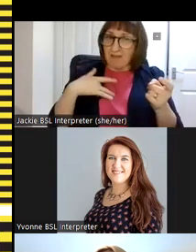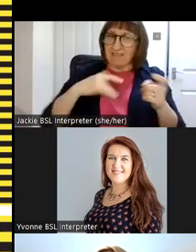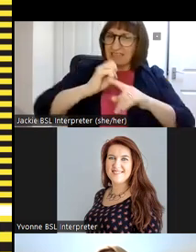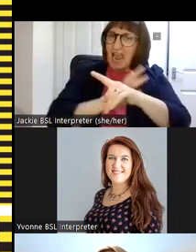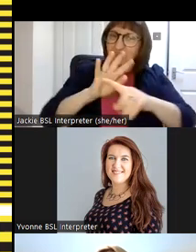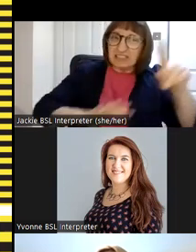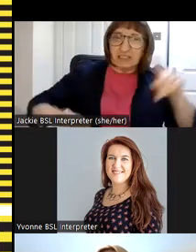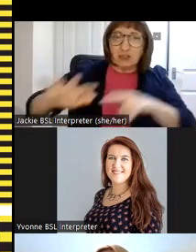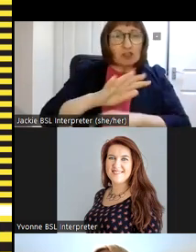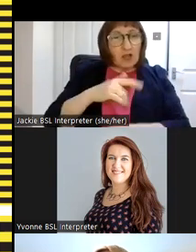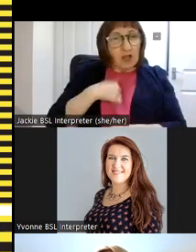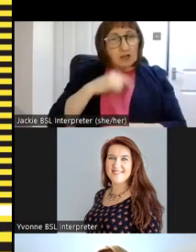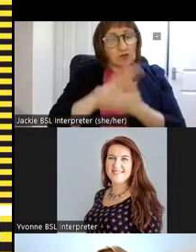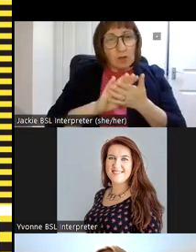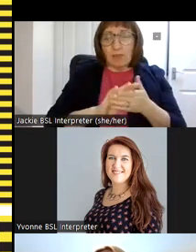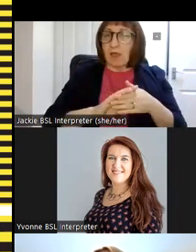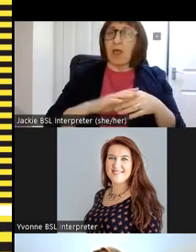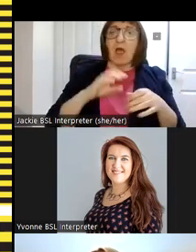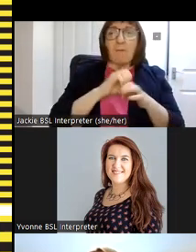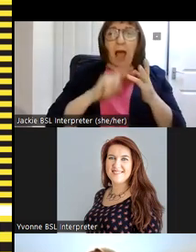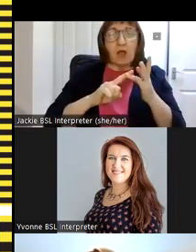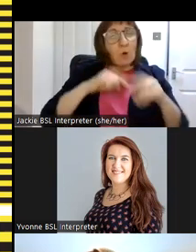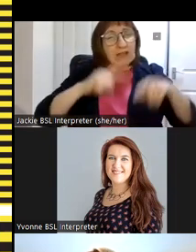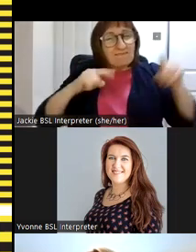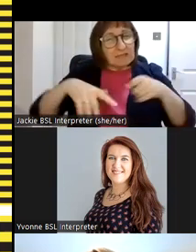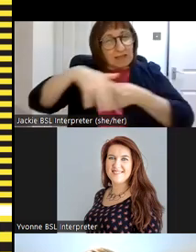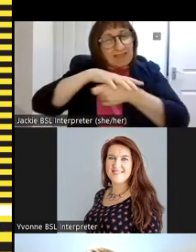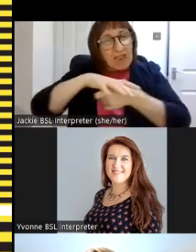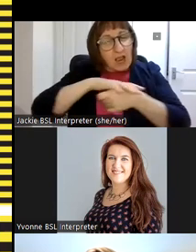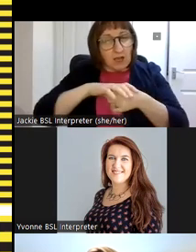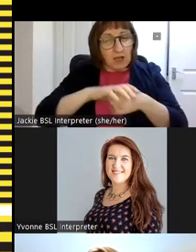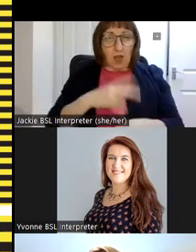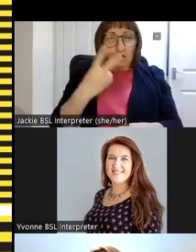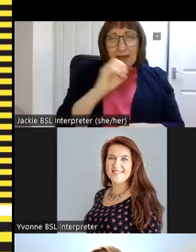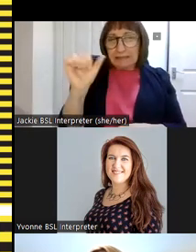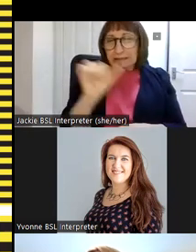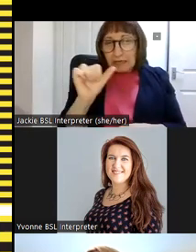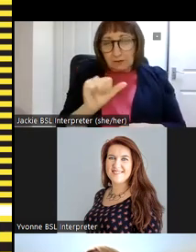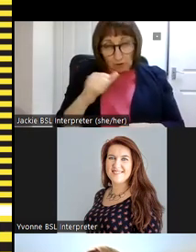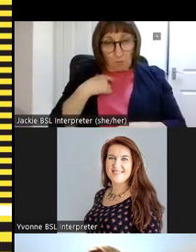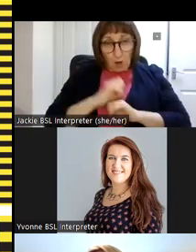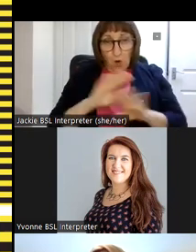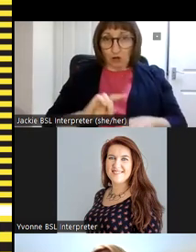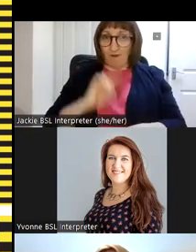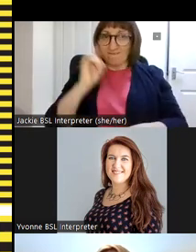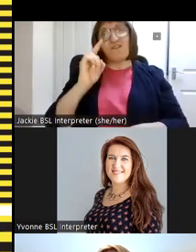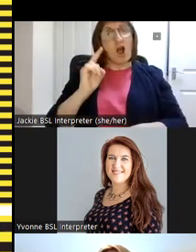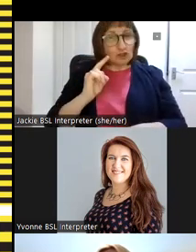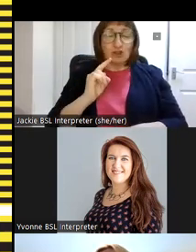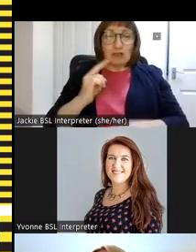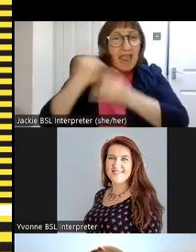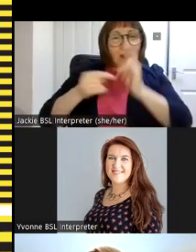highlight the biodiversity within our area so in 2016 we launched our first heritage trail